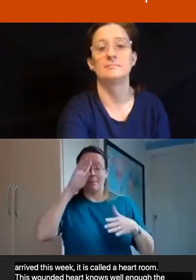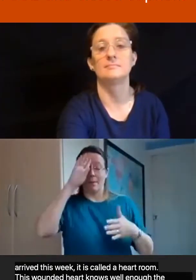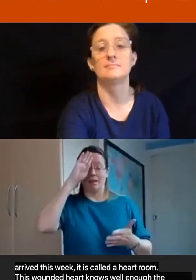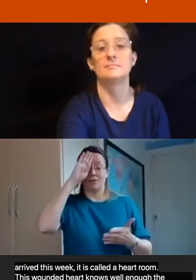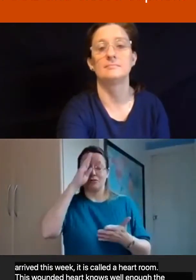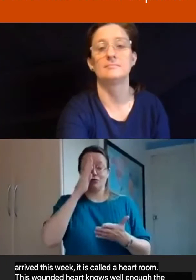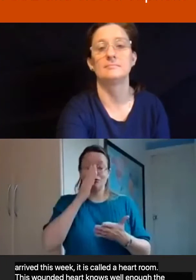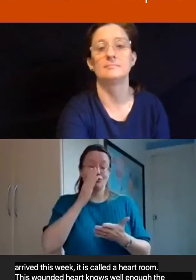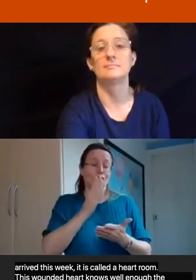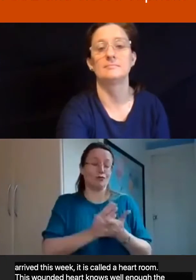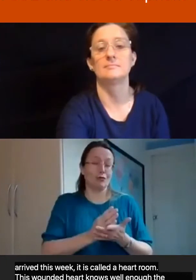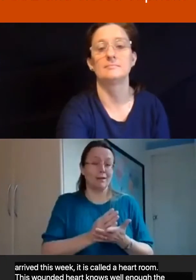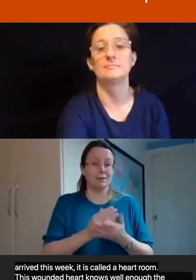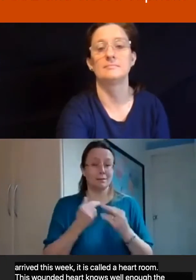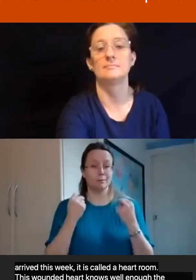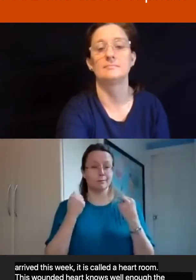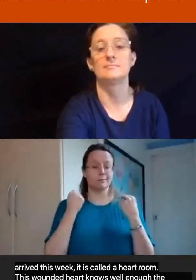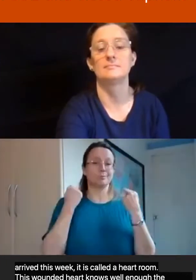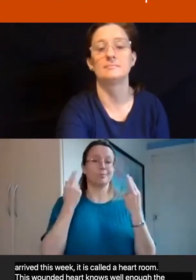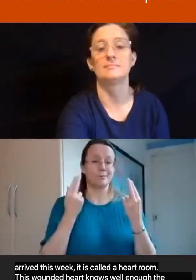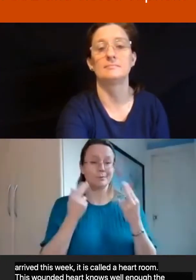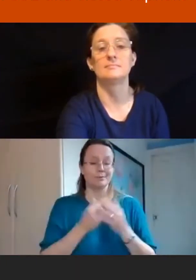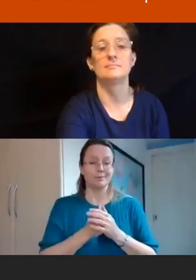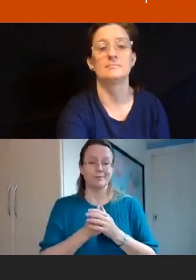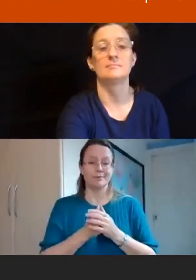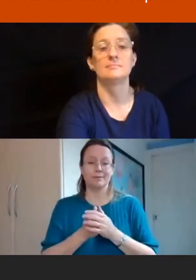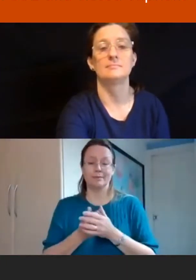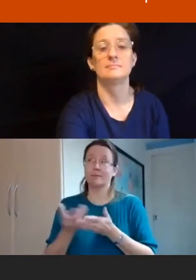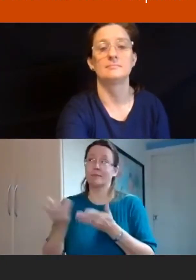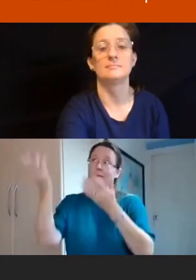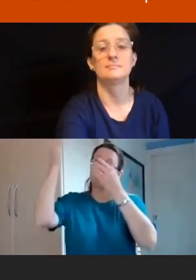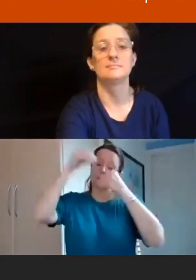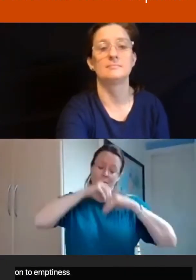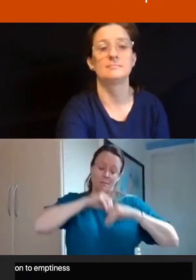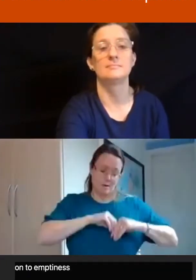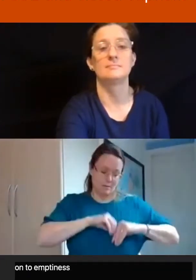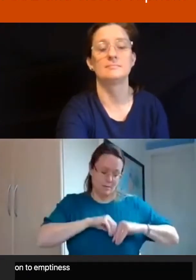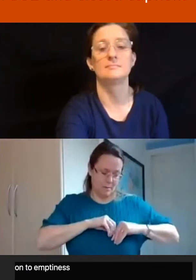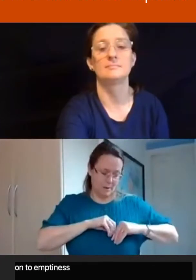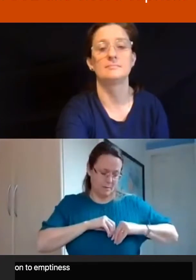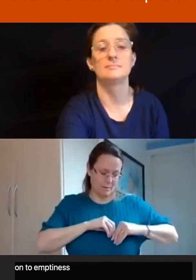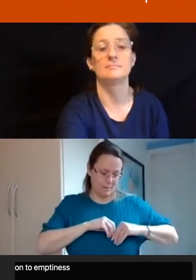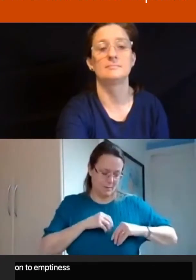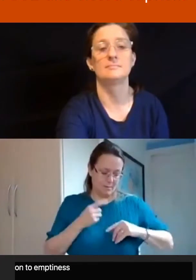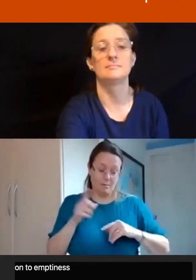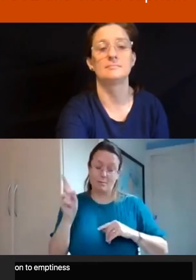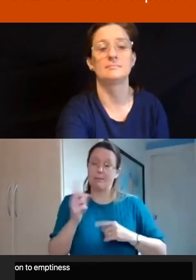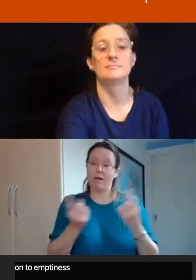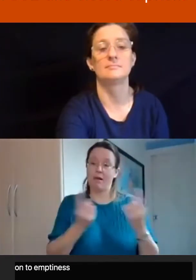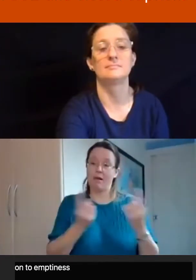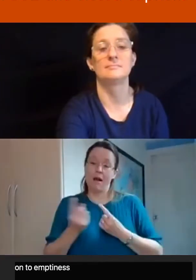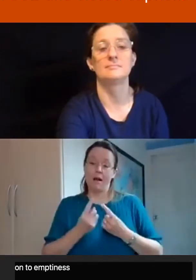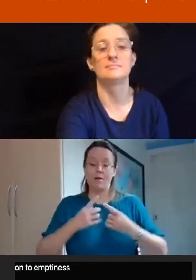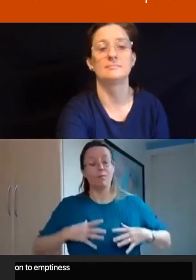refusal. In some deep inner chamber where I am, where guests sometimes find rest,